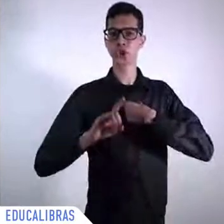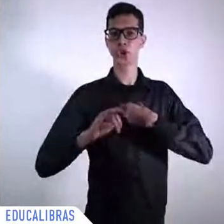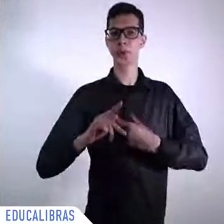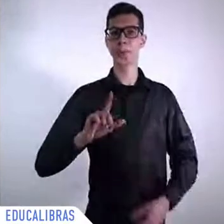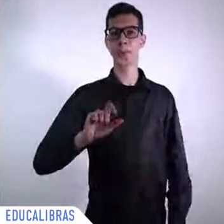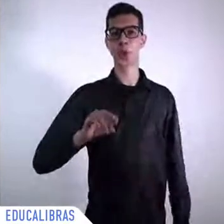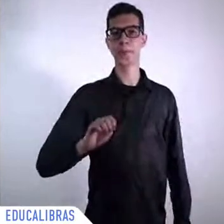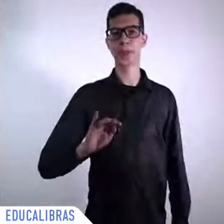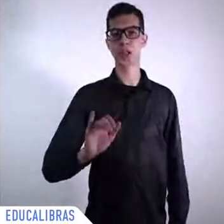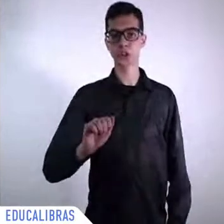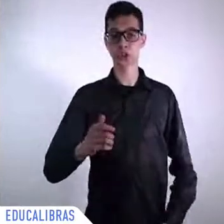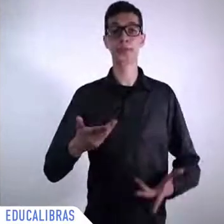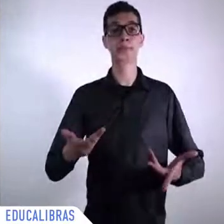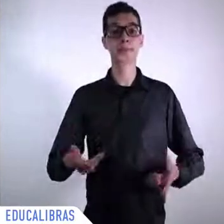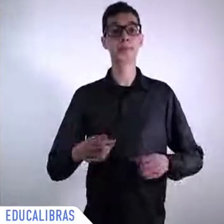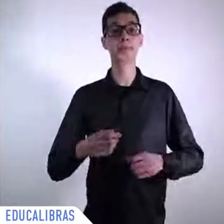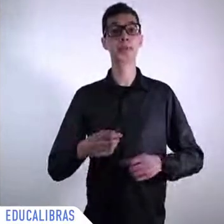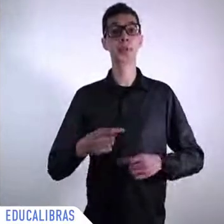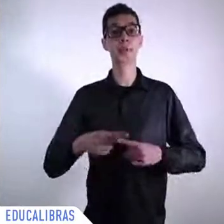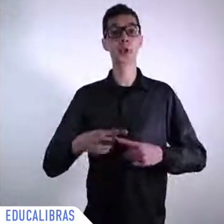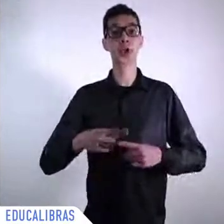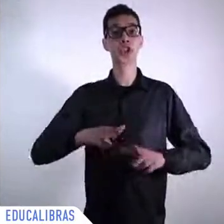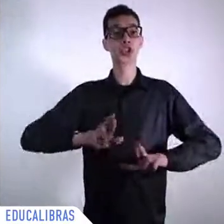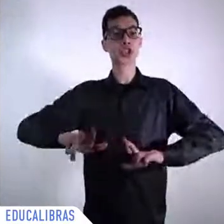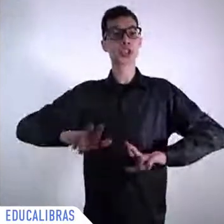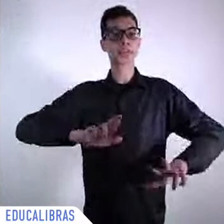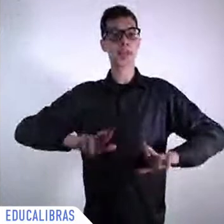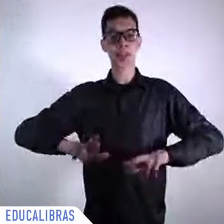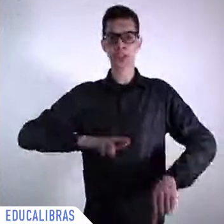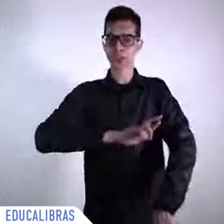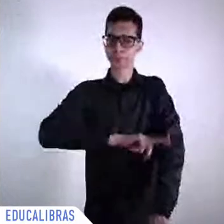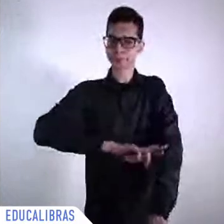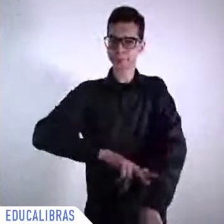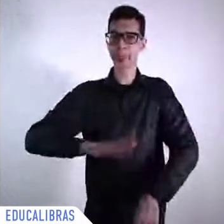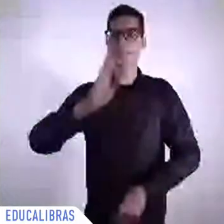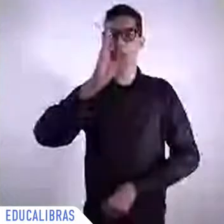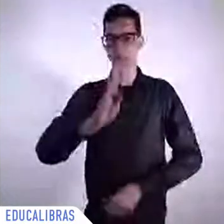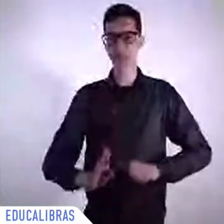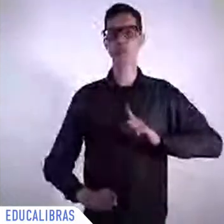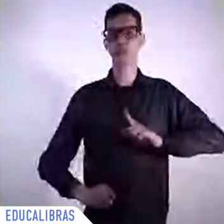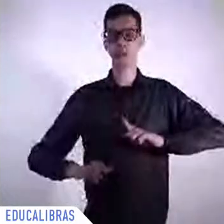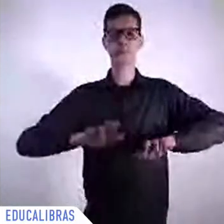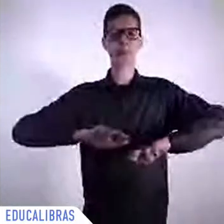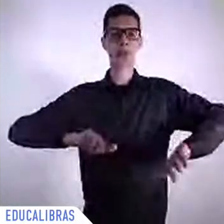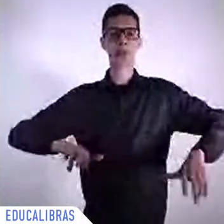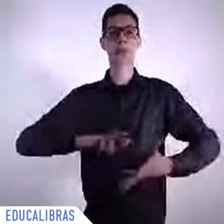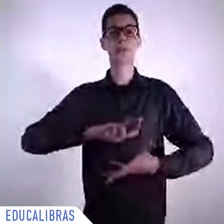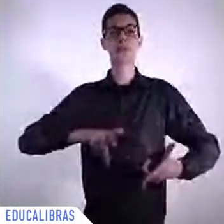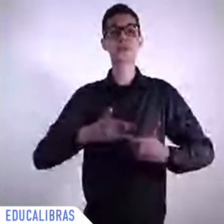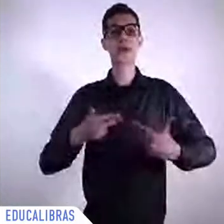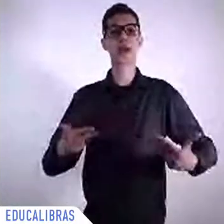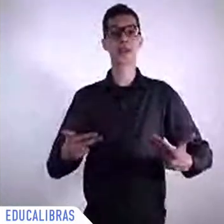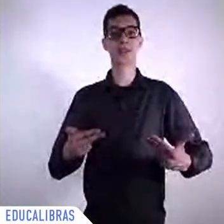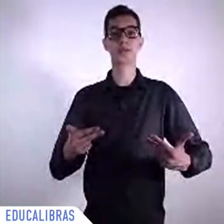but anyway many things are being done to overcome that so Brazil is necessarily a strategic partnership